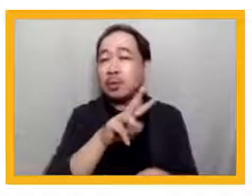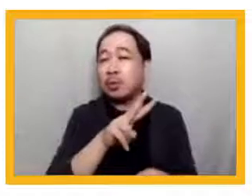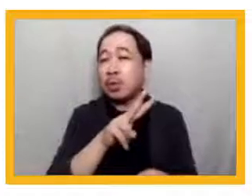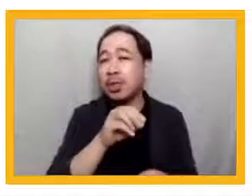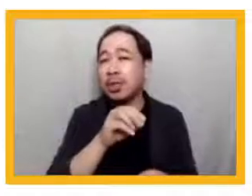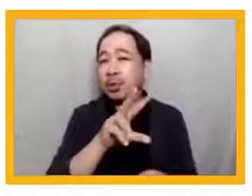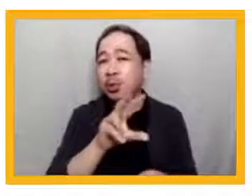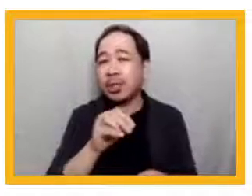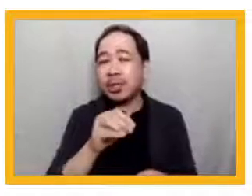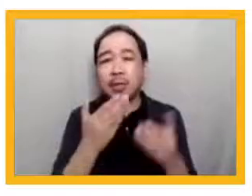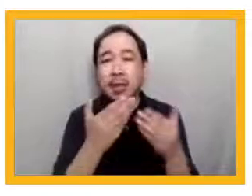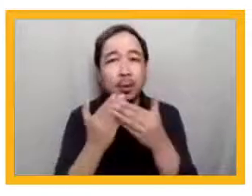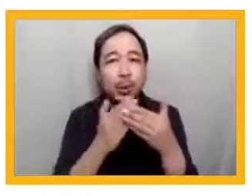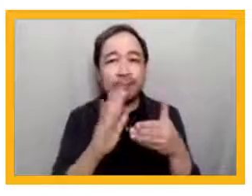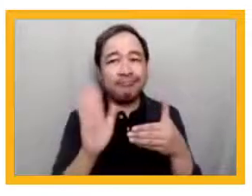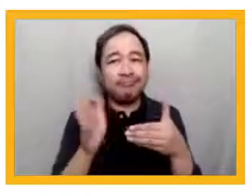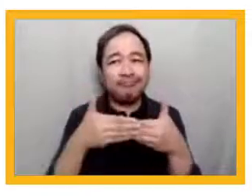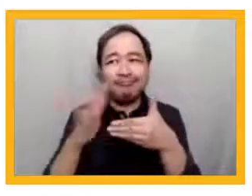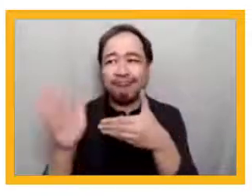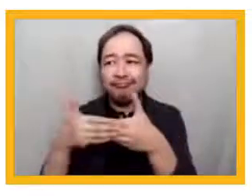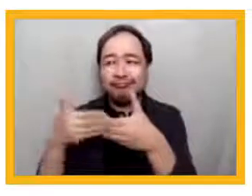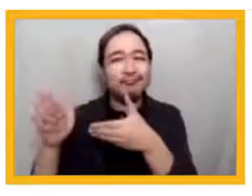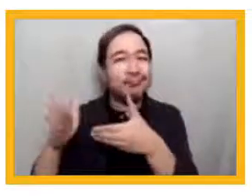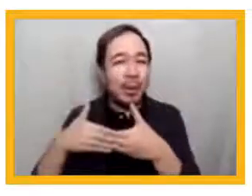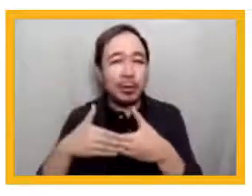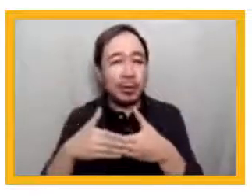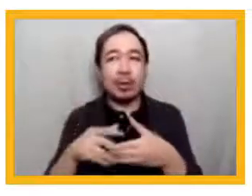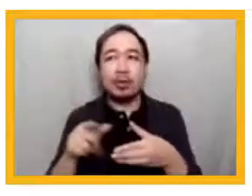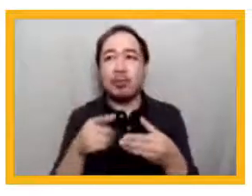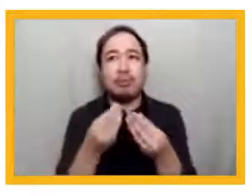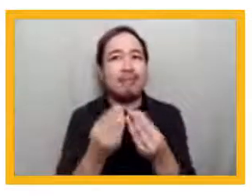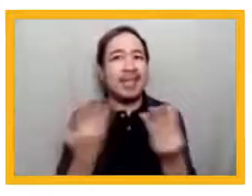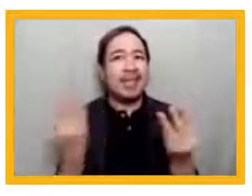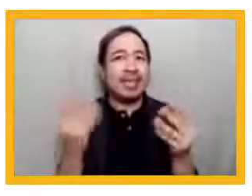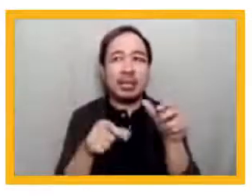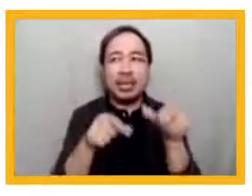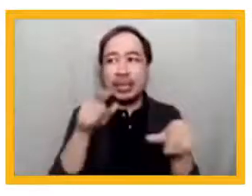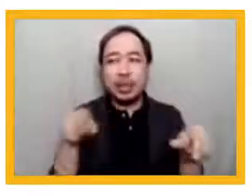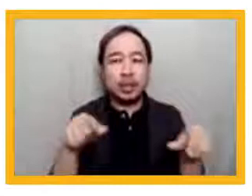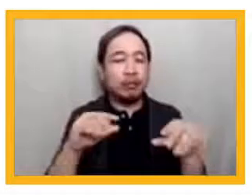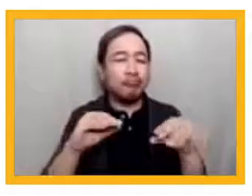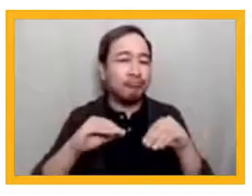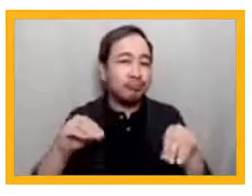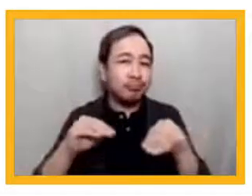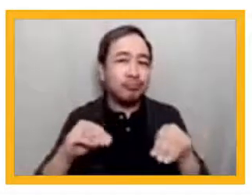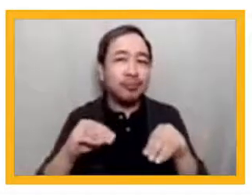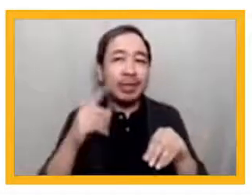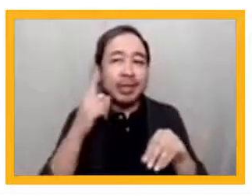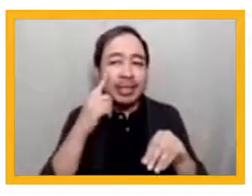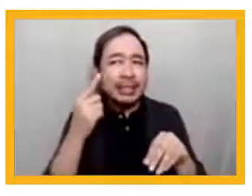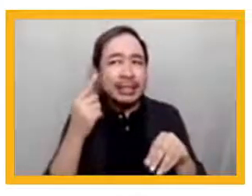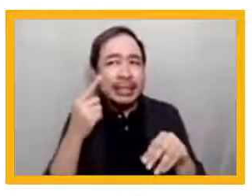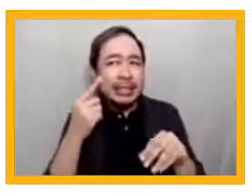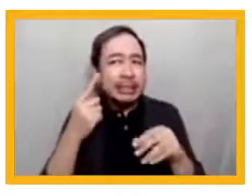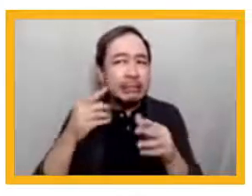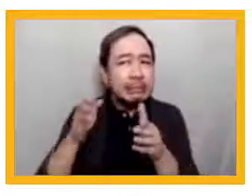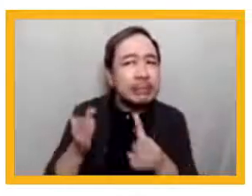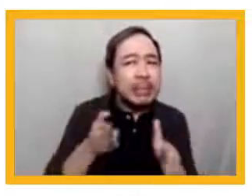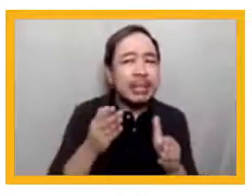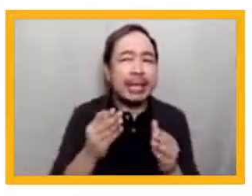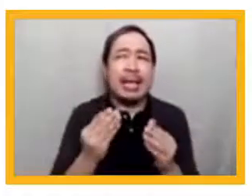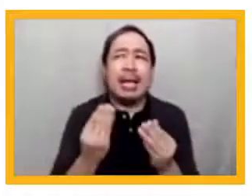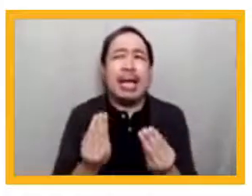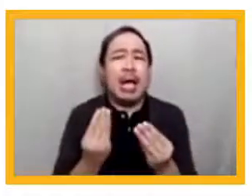mentally prepared ourselves for the worst possible outcome, a lost year. When confronted with this ambiguity, we